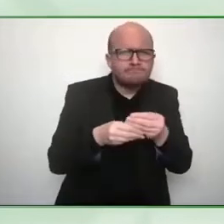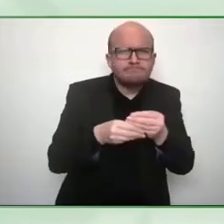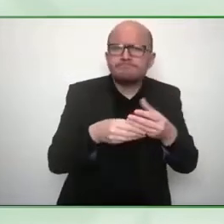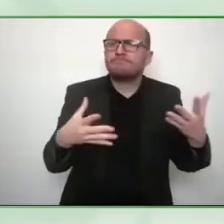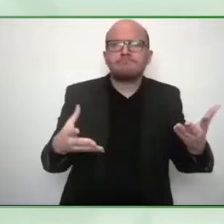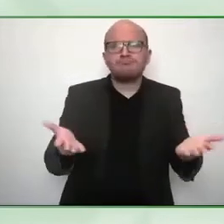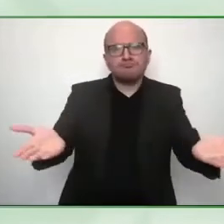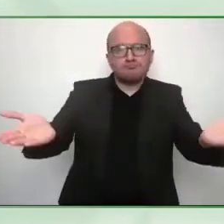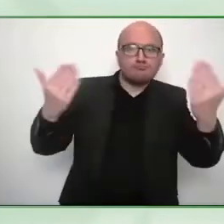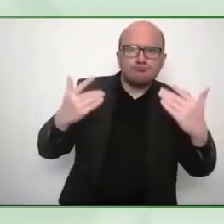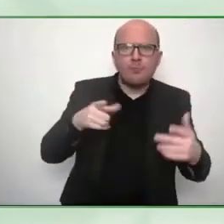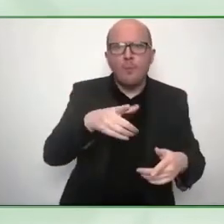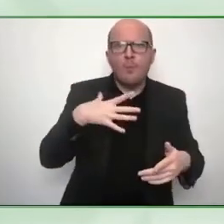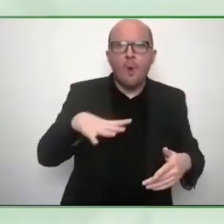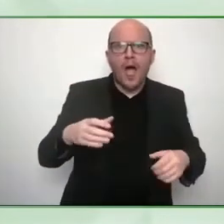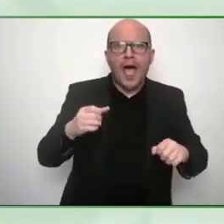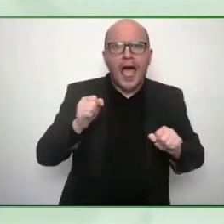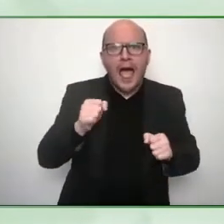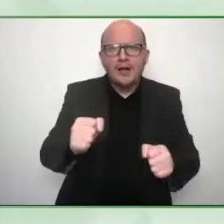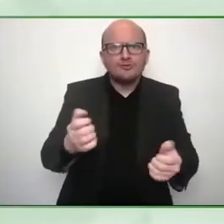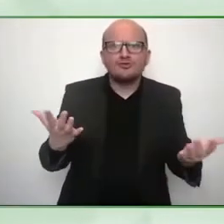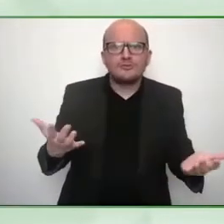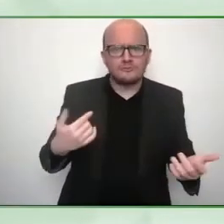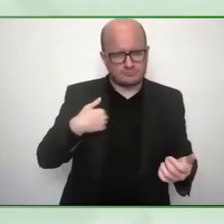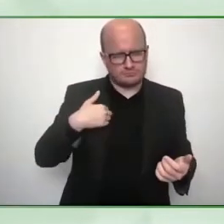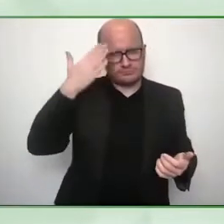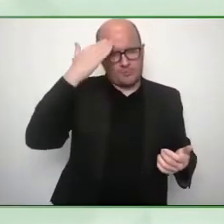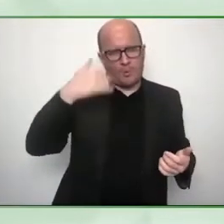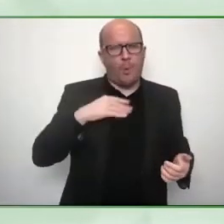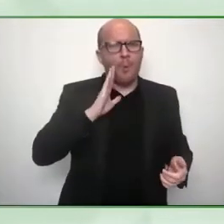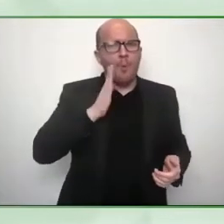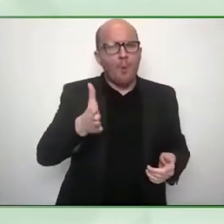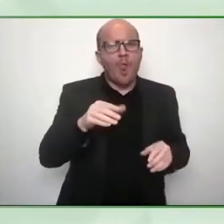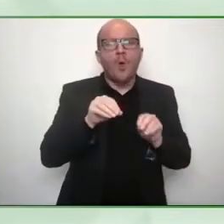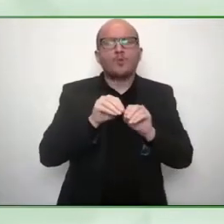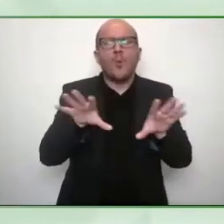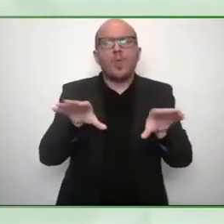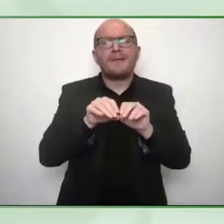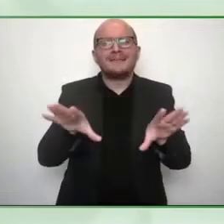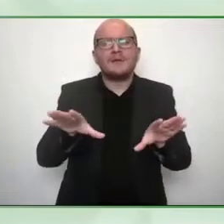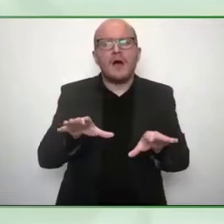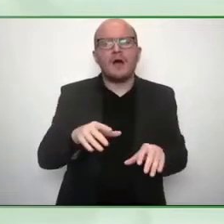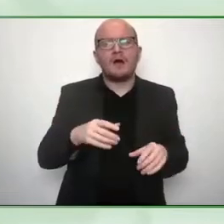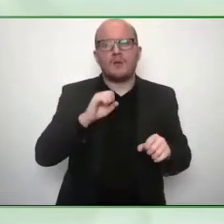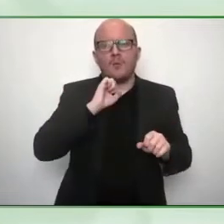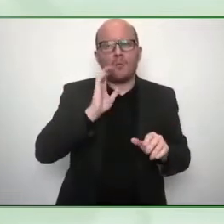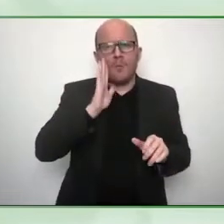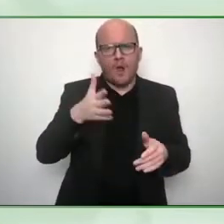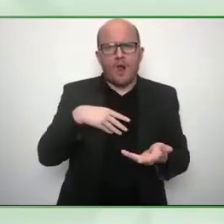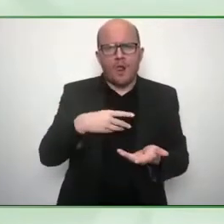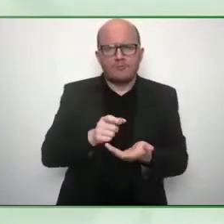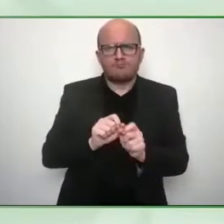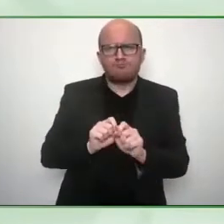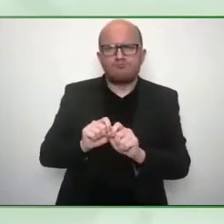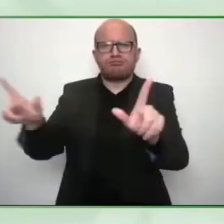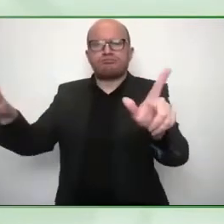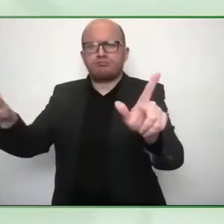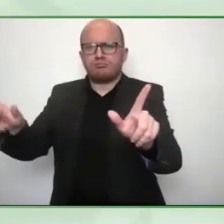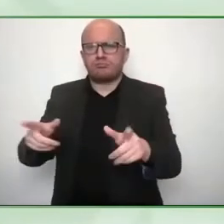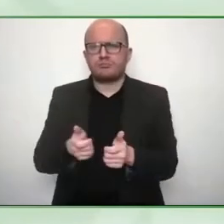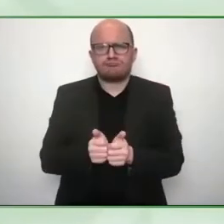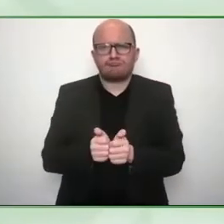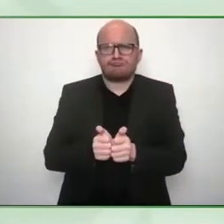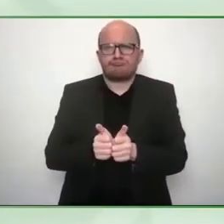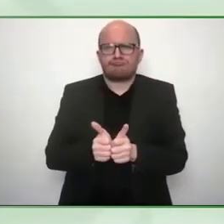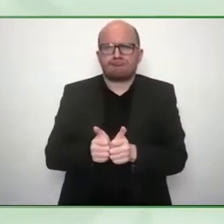this on my social channels after this but you know what do you want people to do next what's the what's the call to action yeah i think you know we've